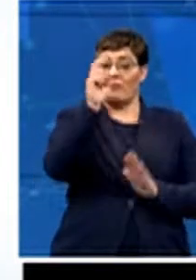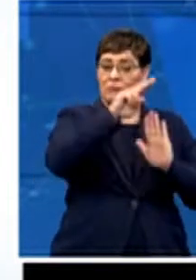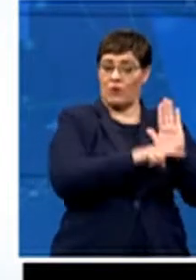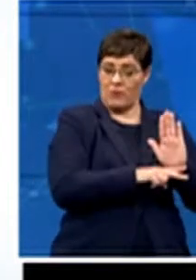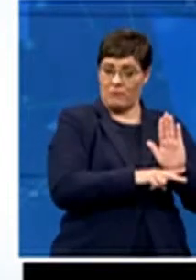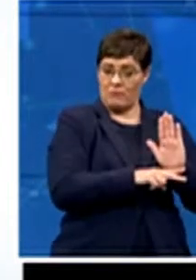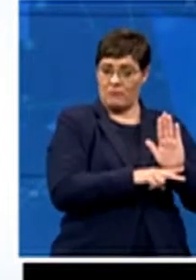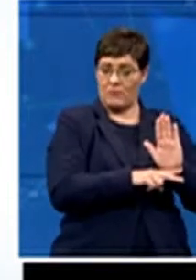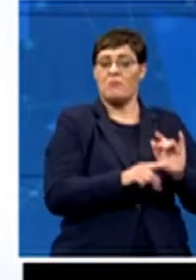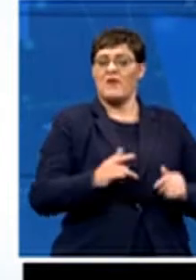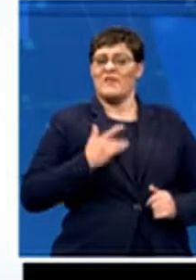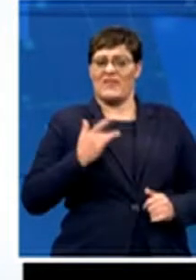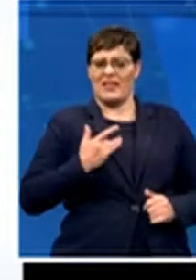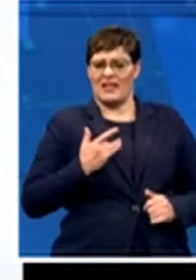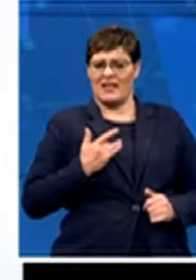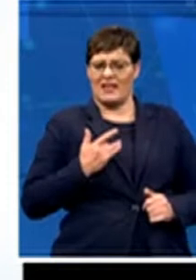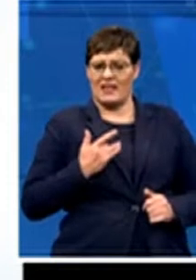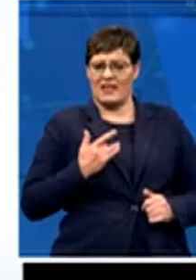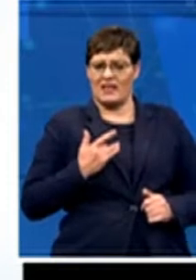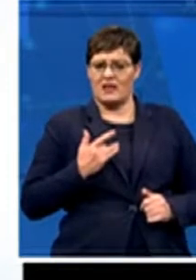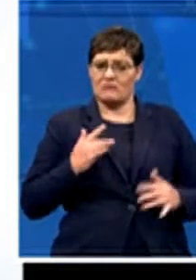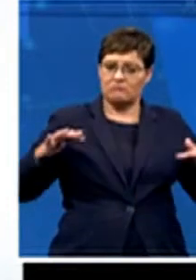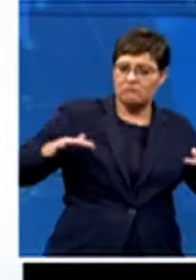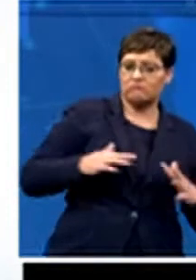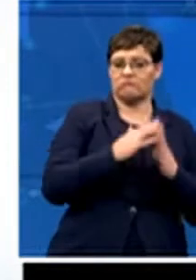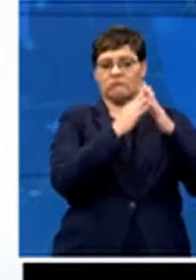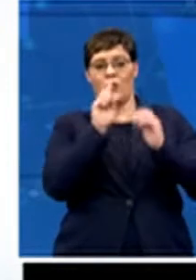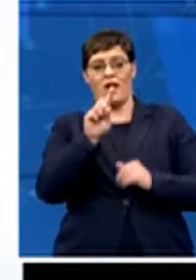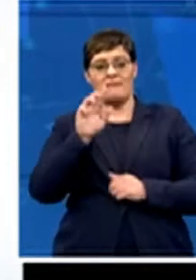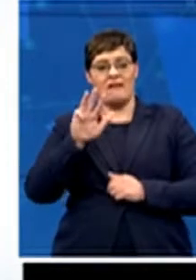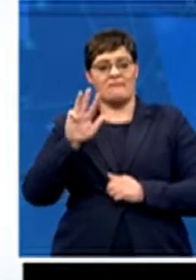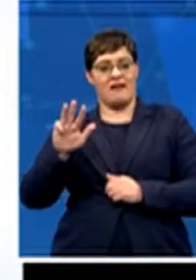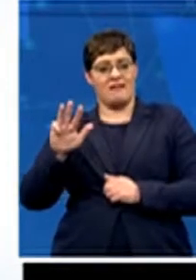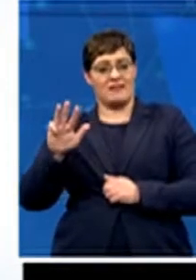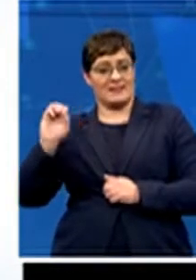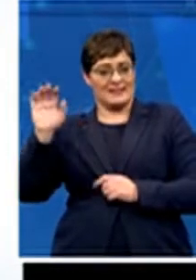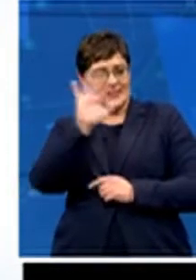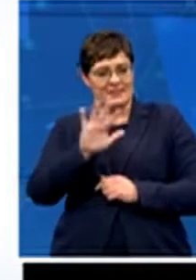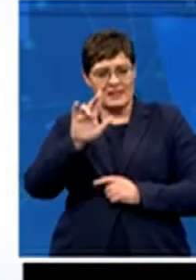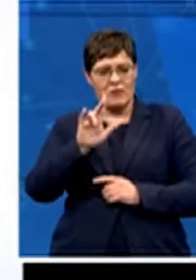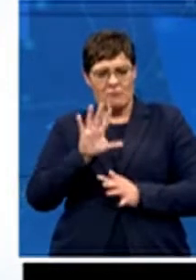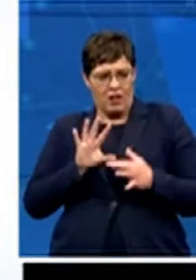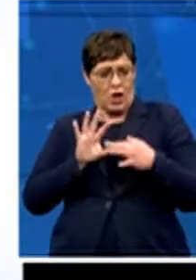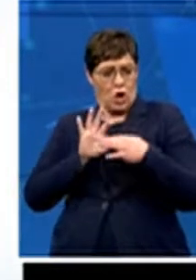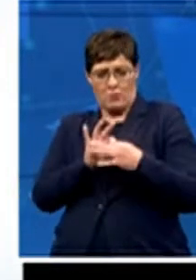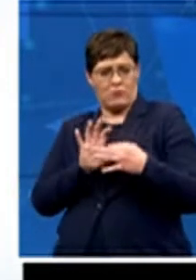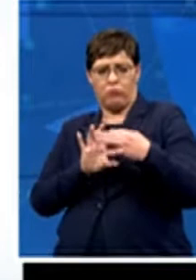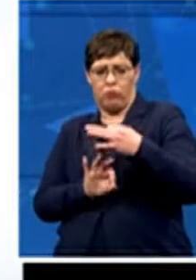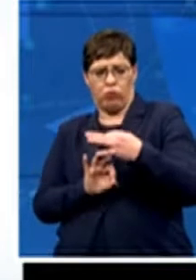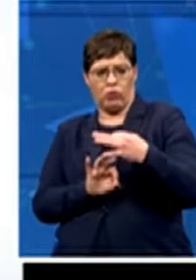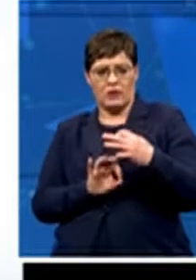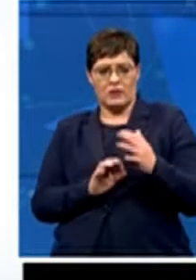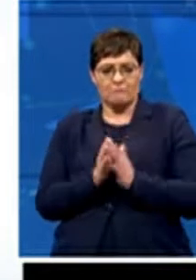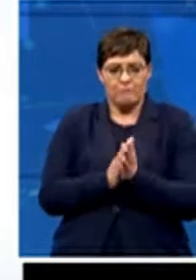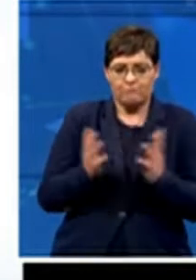hype of unification in 1990s, there had been a perceived lack of commitment and dedication of resources to the development